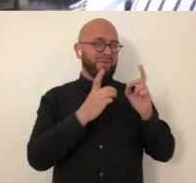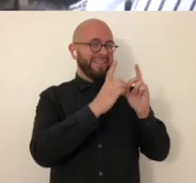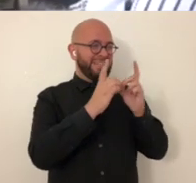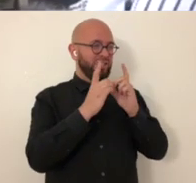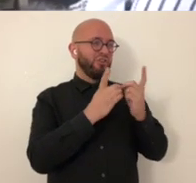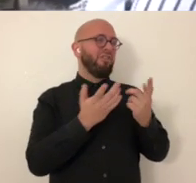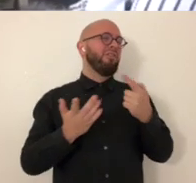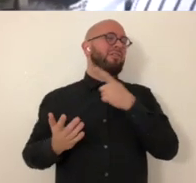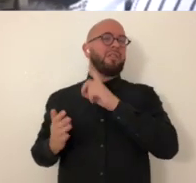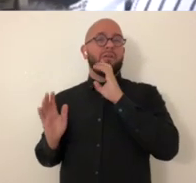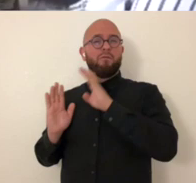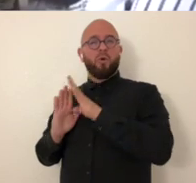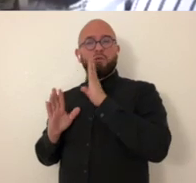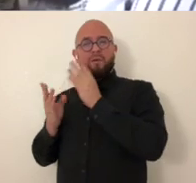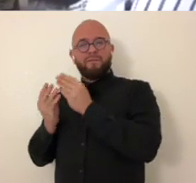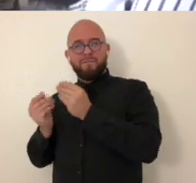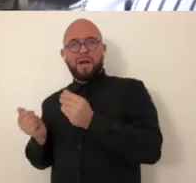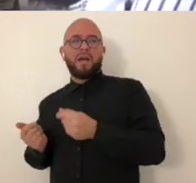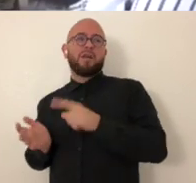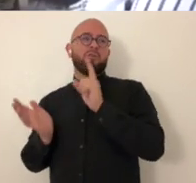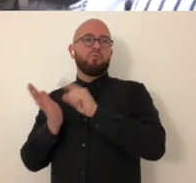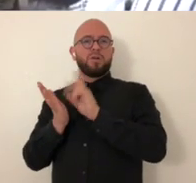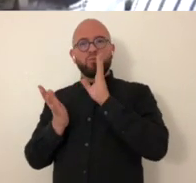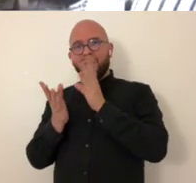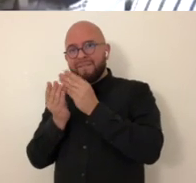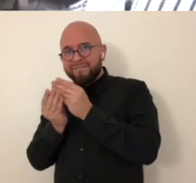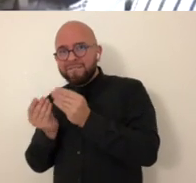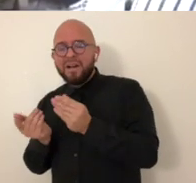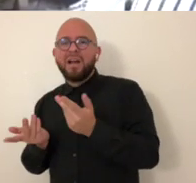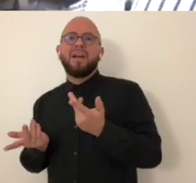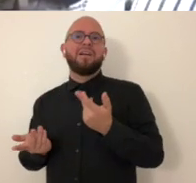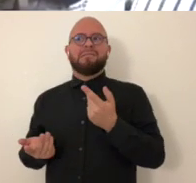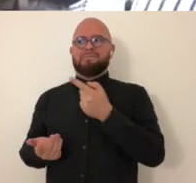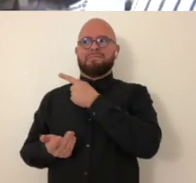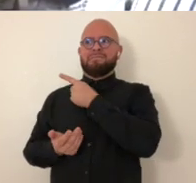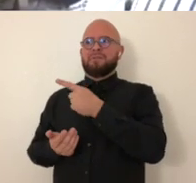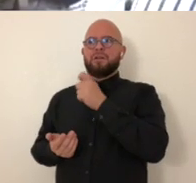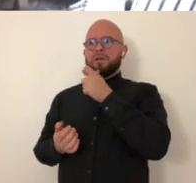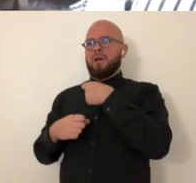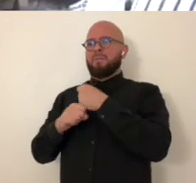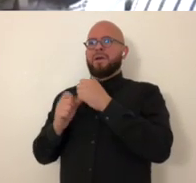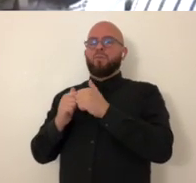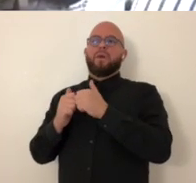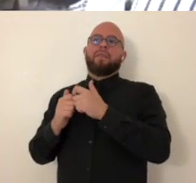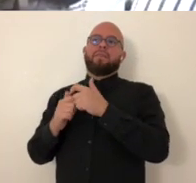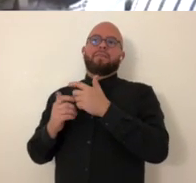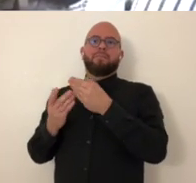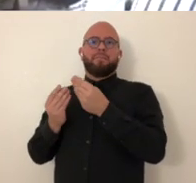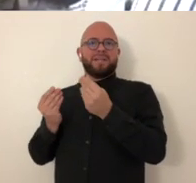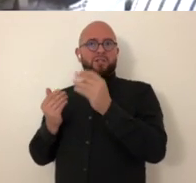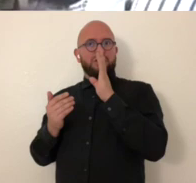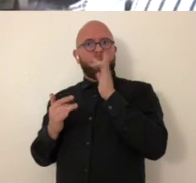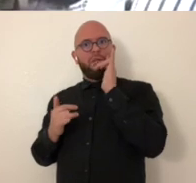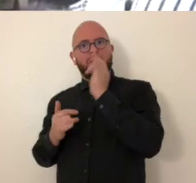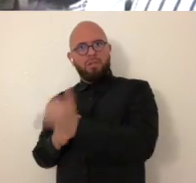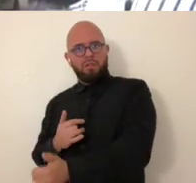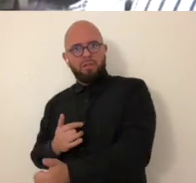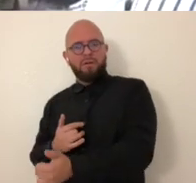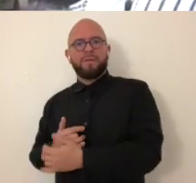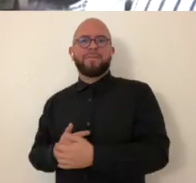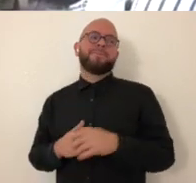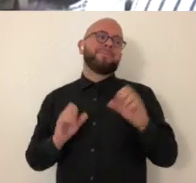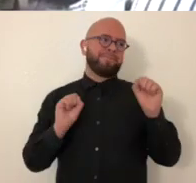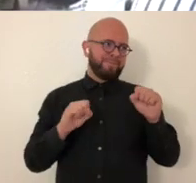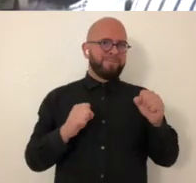think it's hard to expect that with a lot of these digital art pieces photos will fade prints will fade they you know they're not they're not being made with these long-lasting